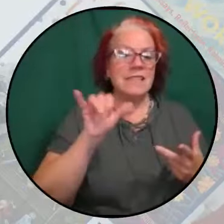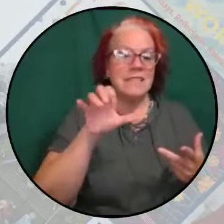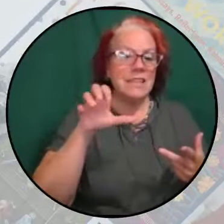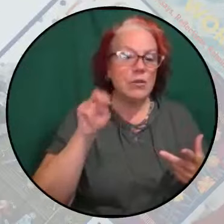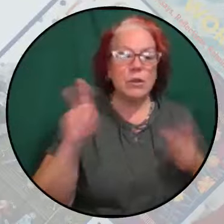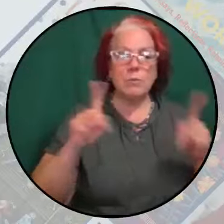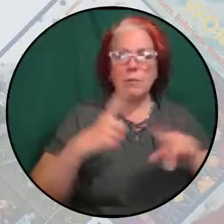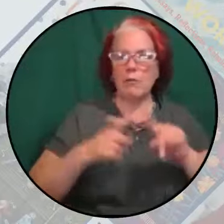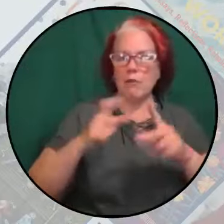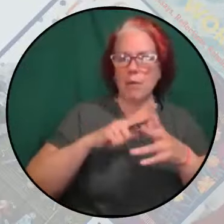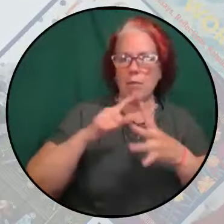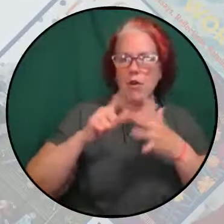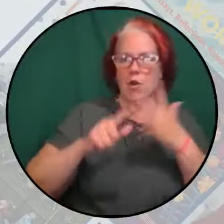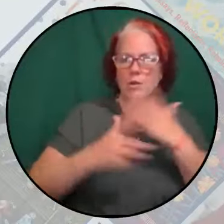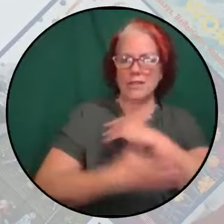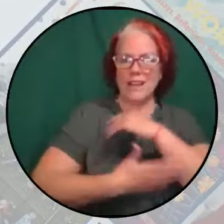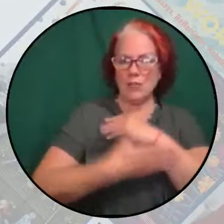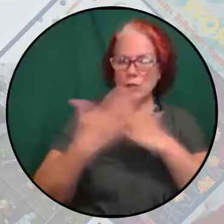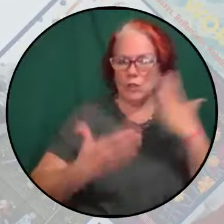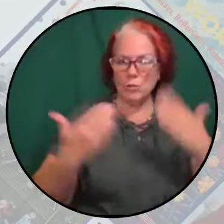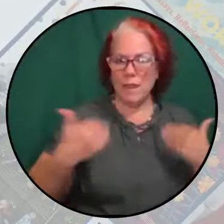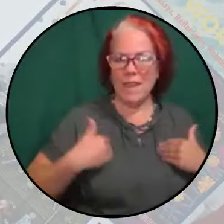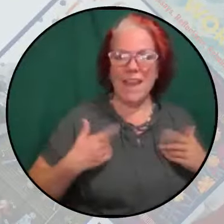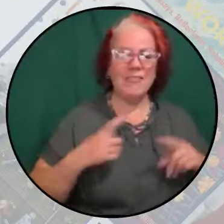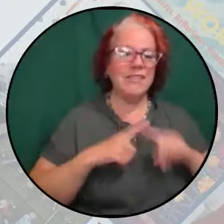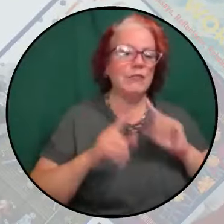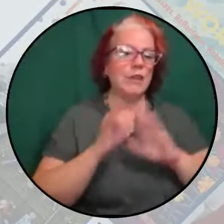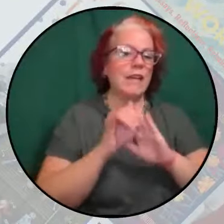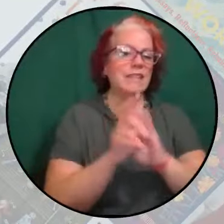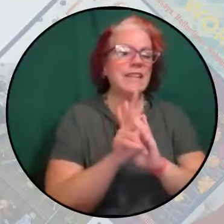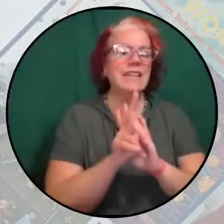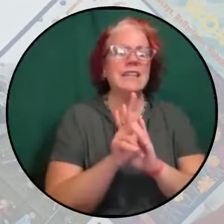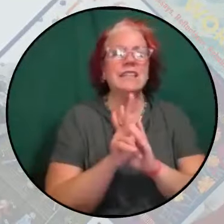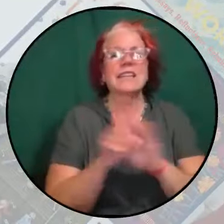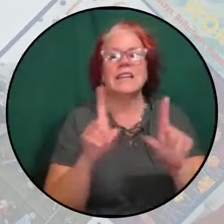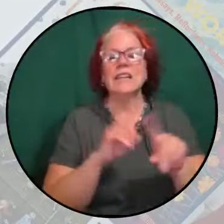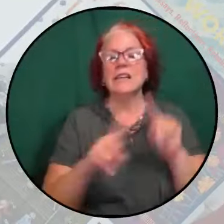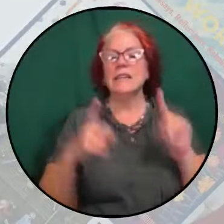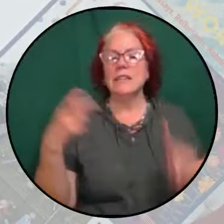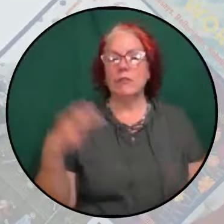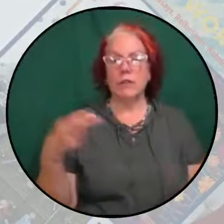countries who might have different identities and histories.